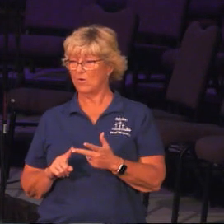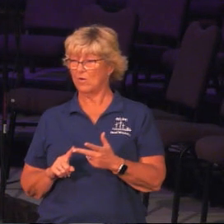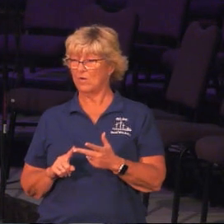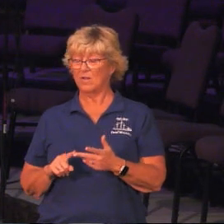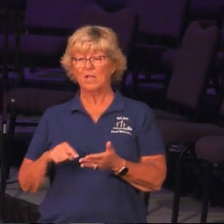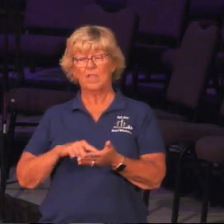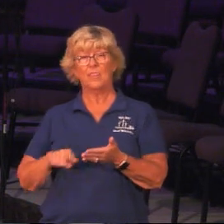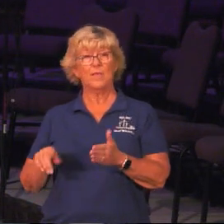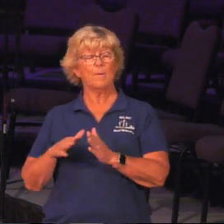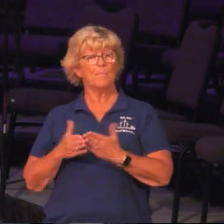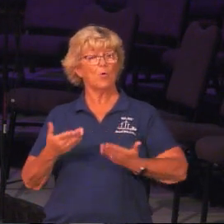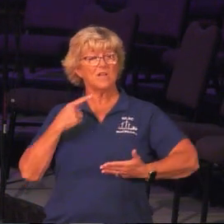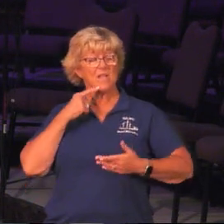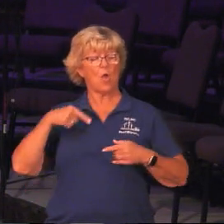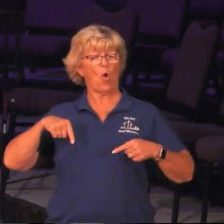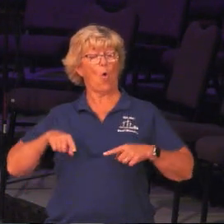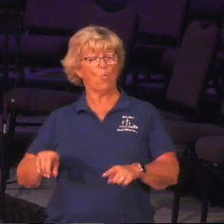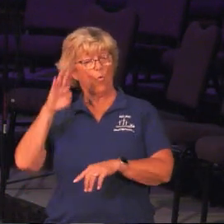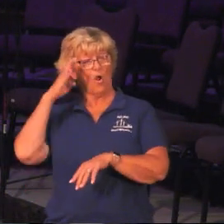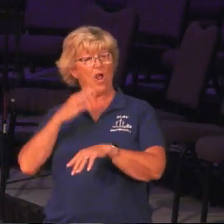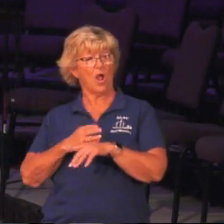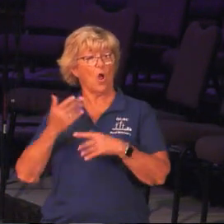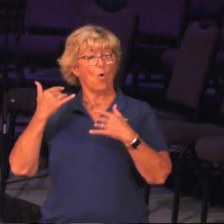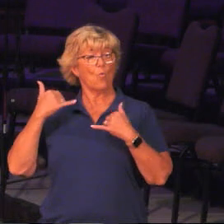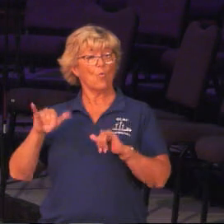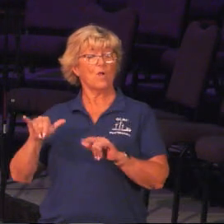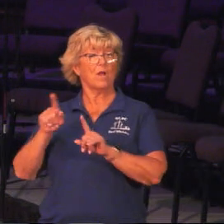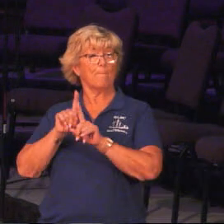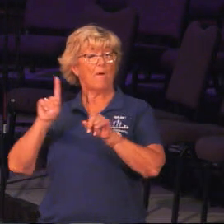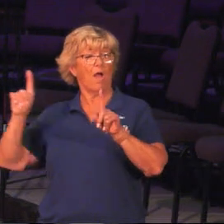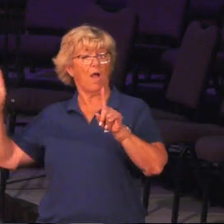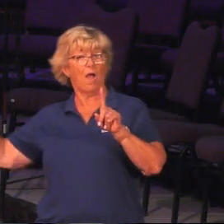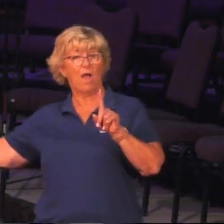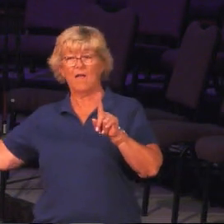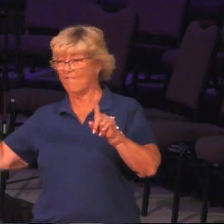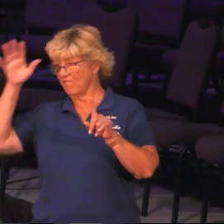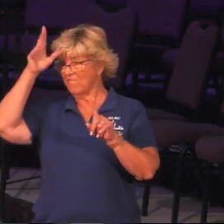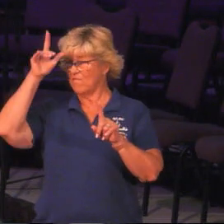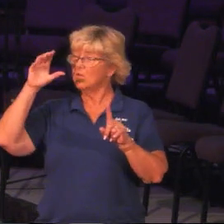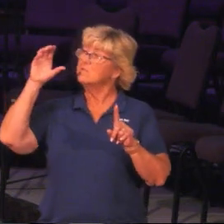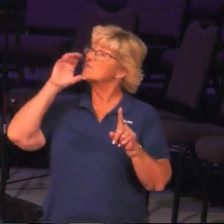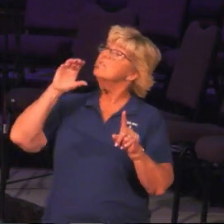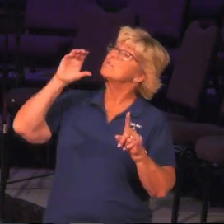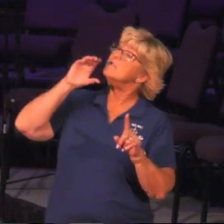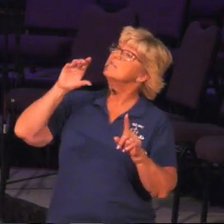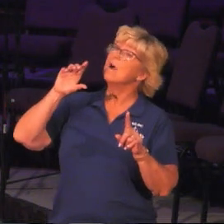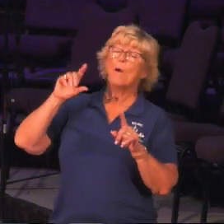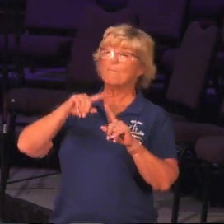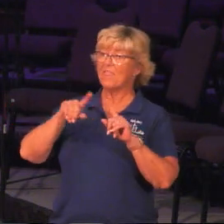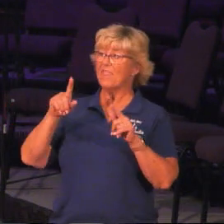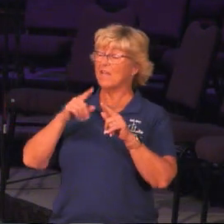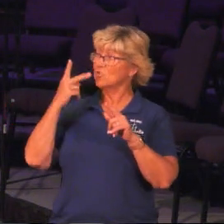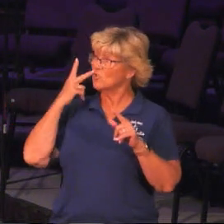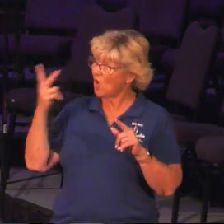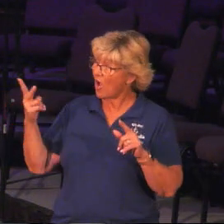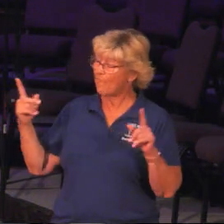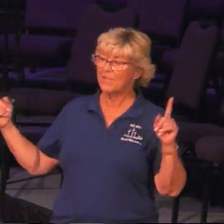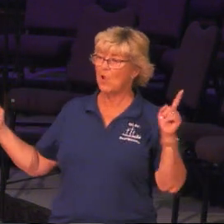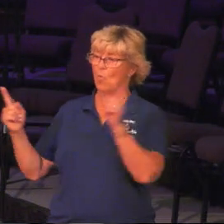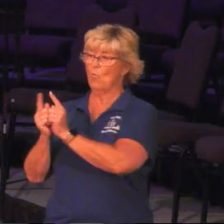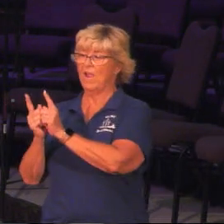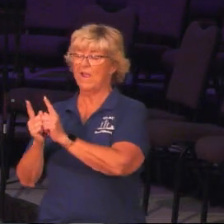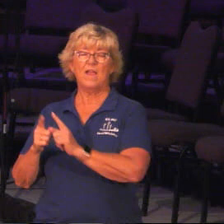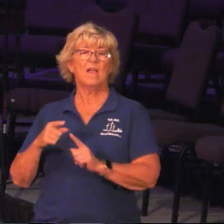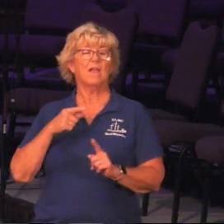does say that while the son was still a long way off, the father saw him and then ran to him. But he